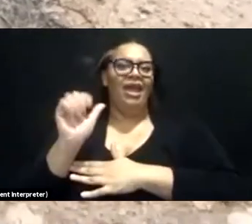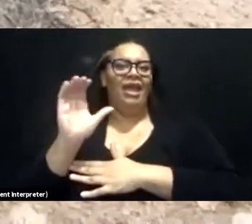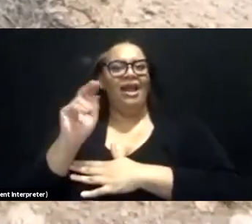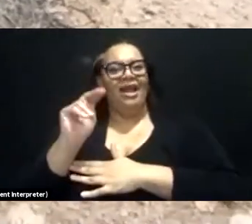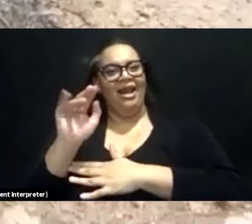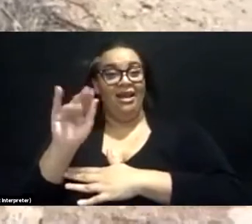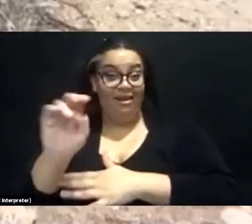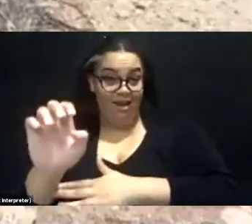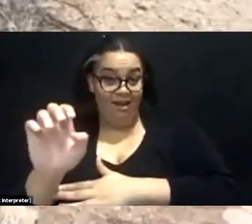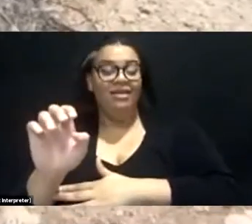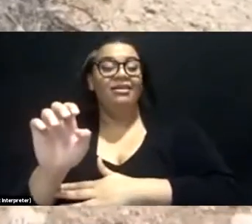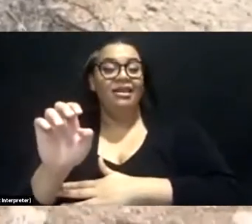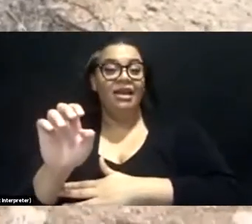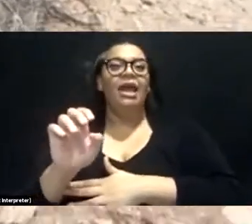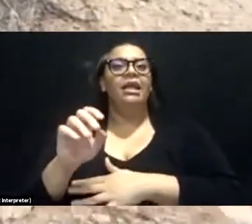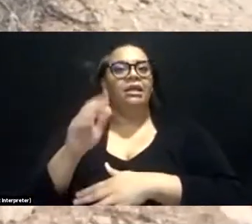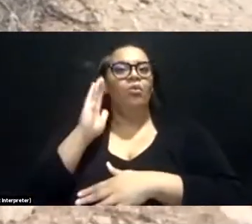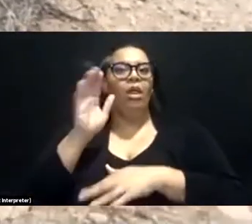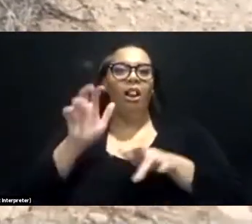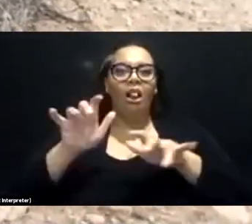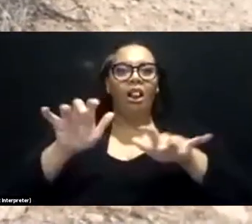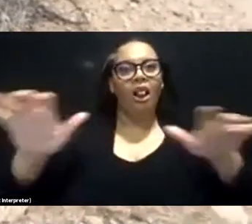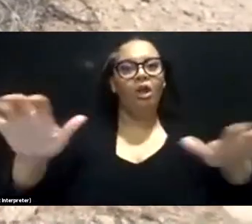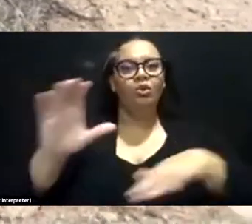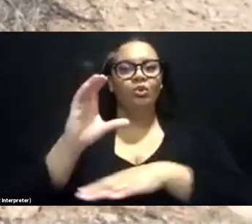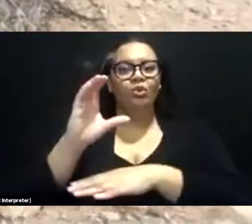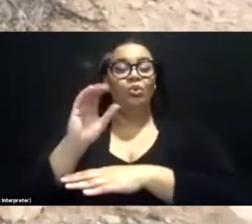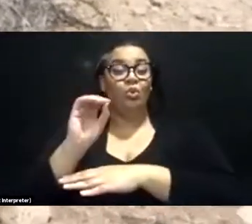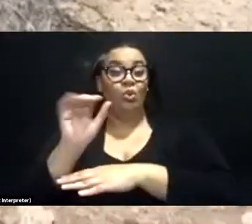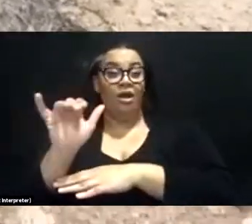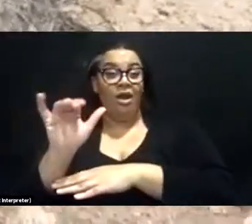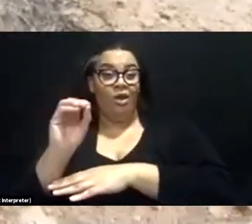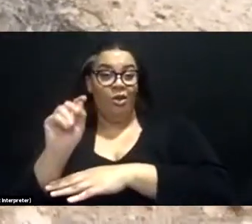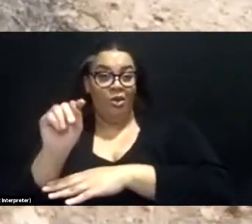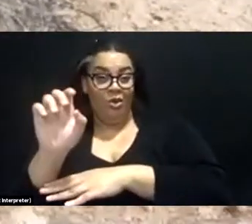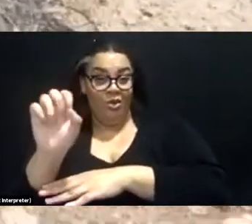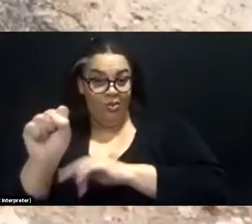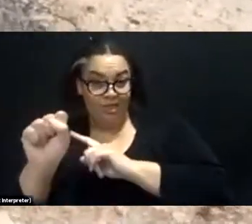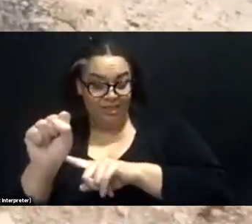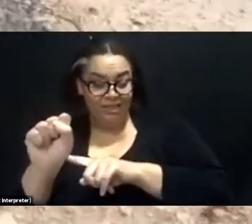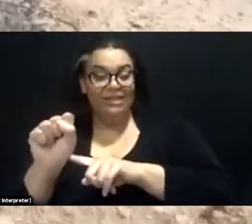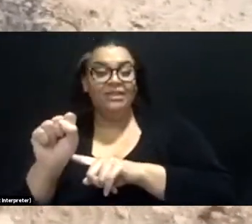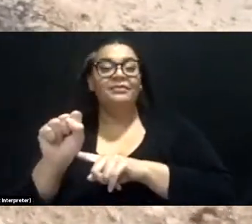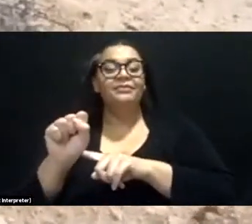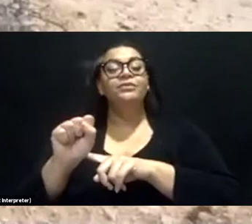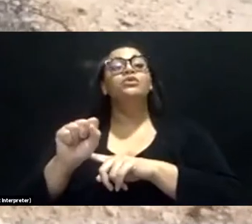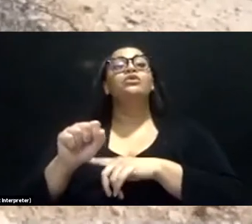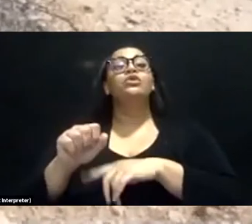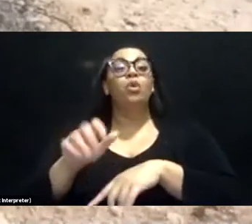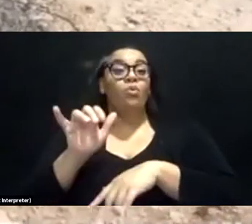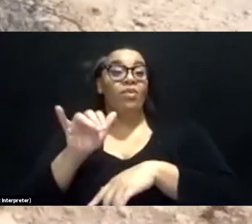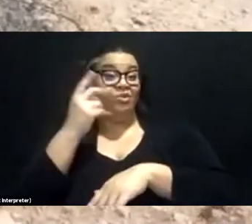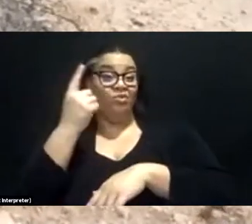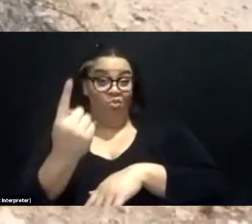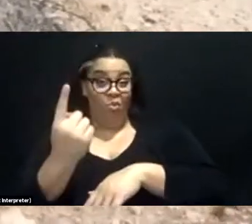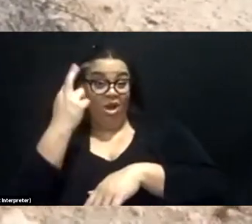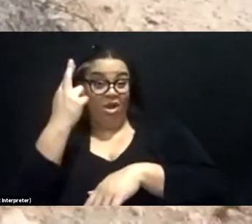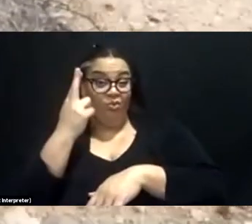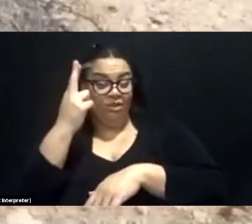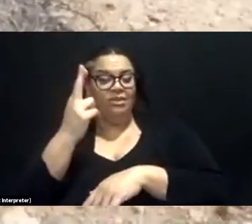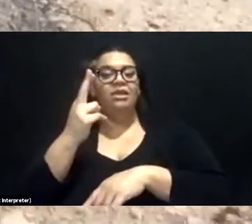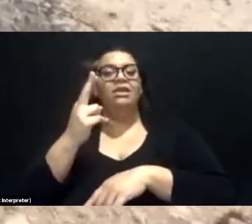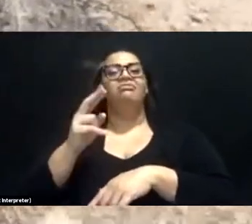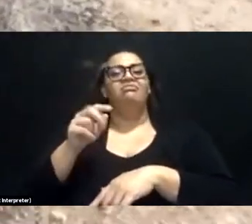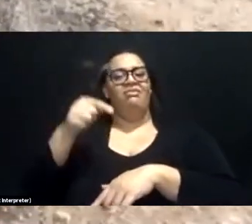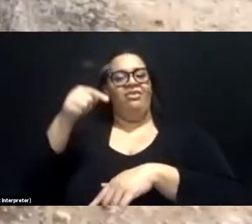probably spread to coyotes. So that's one of the reasons that at Joshua Tree National Park and other, other